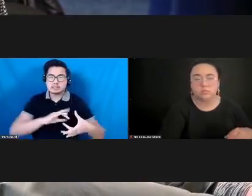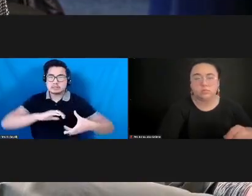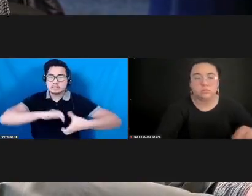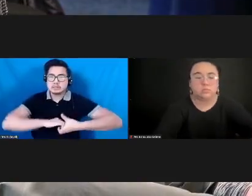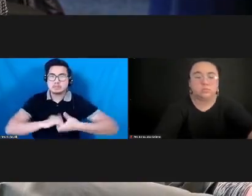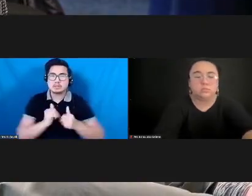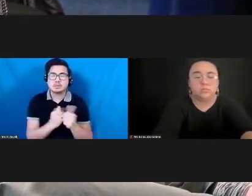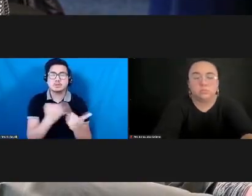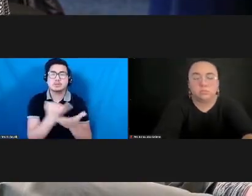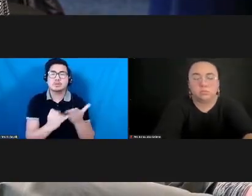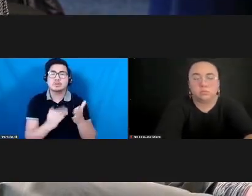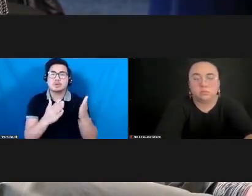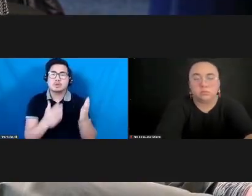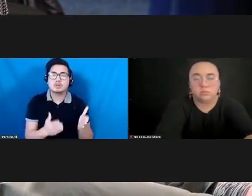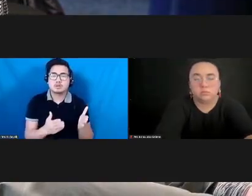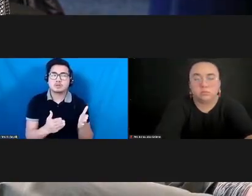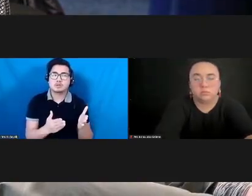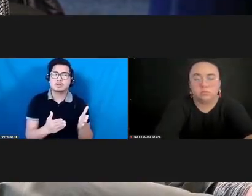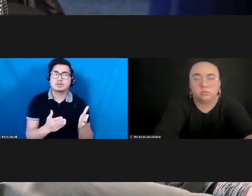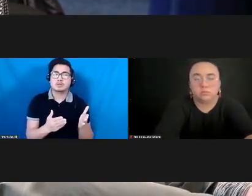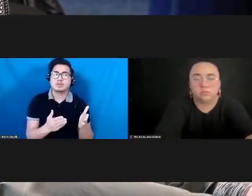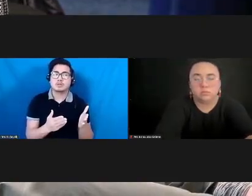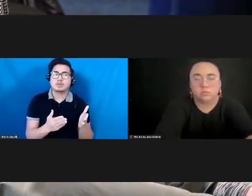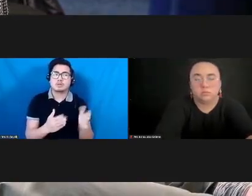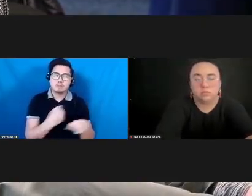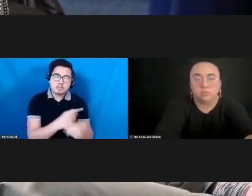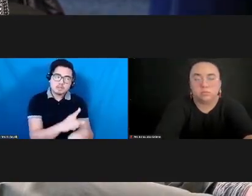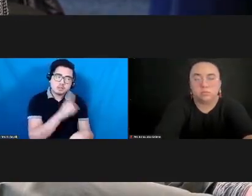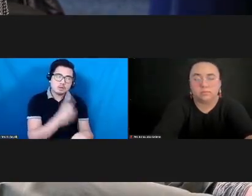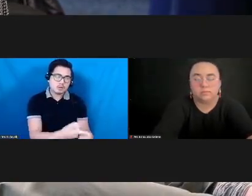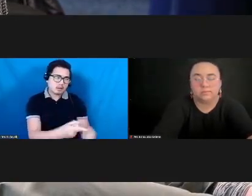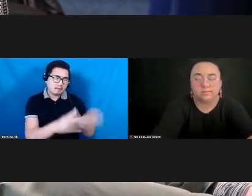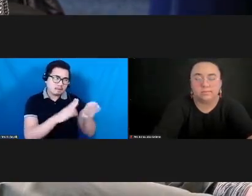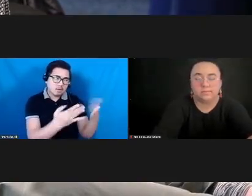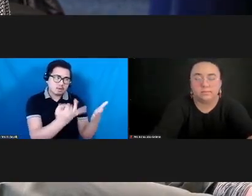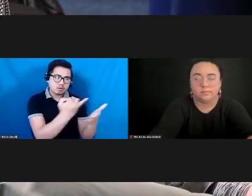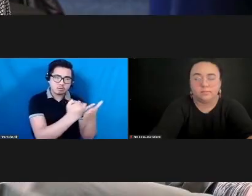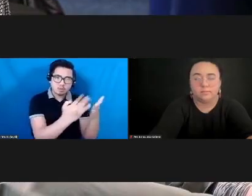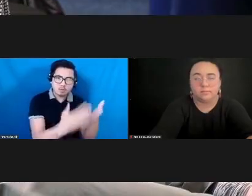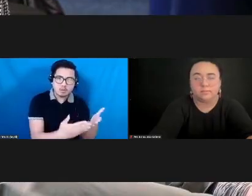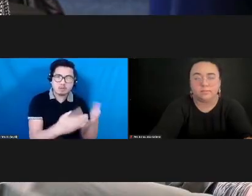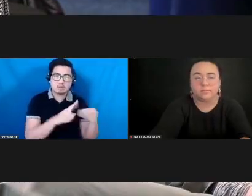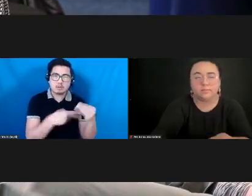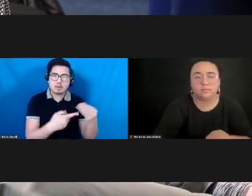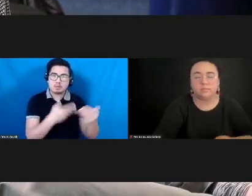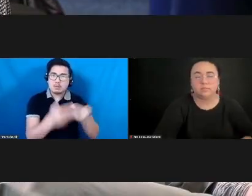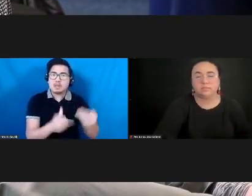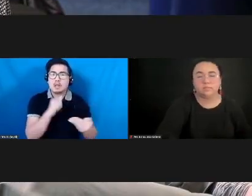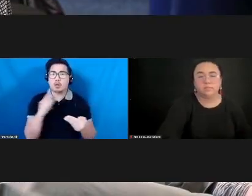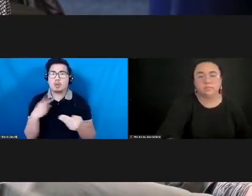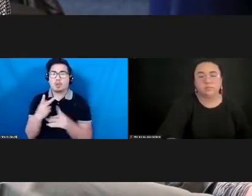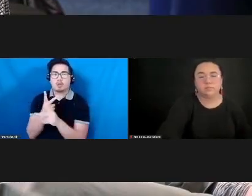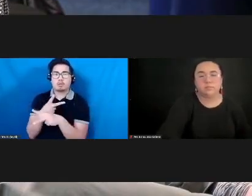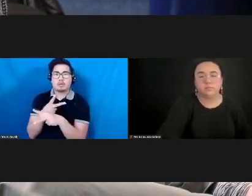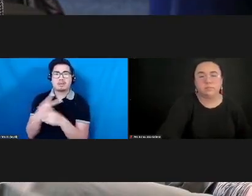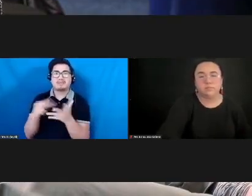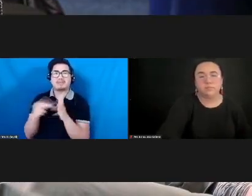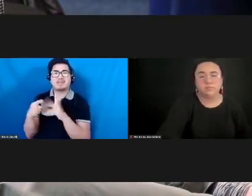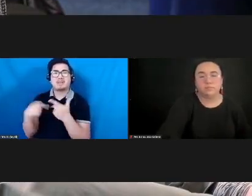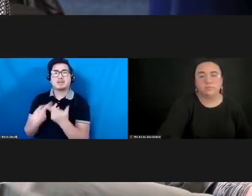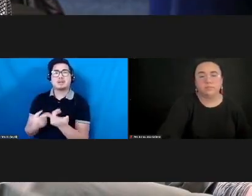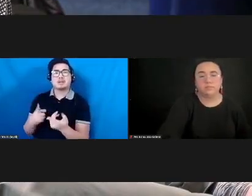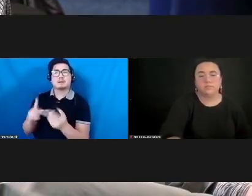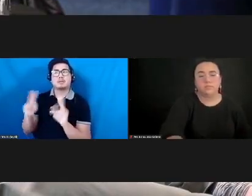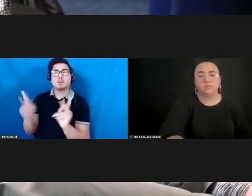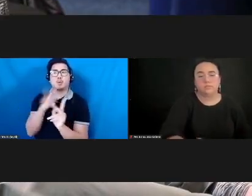an arc and not have it be product-oriented and be engaged in the process, that means I'm saying no to many, many, many more people.